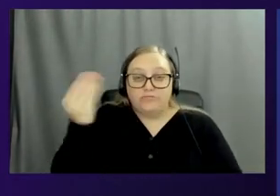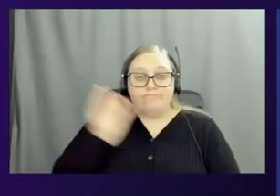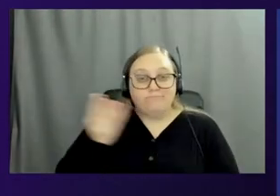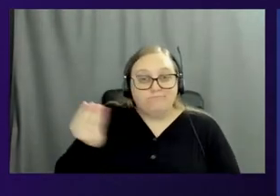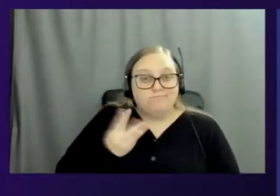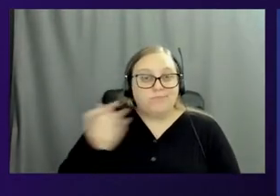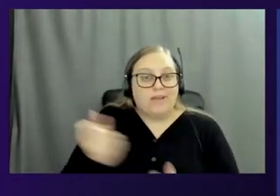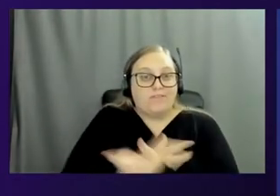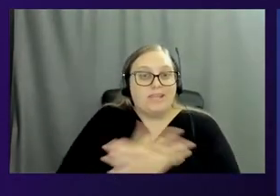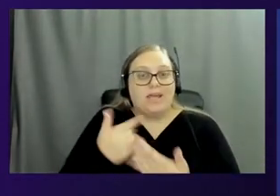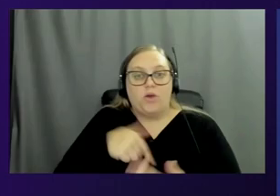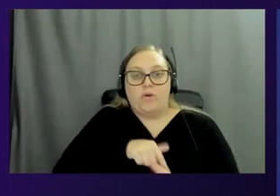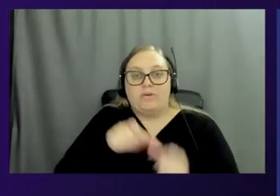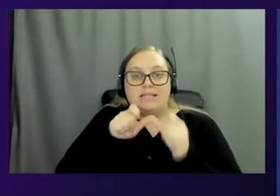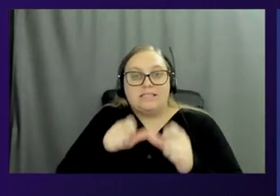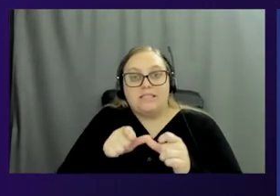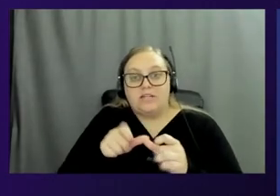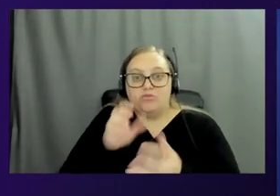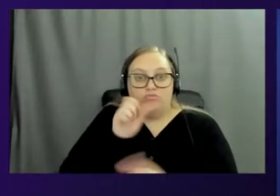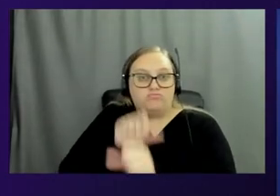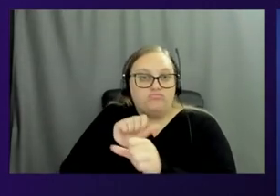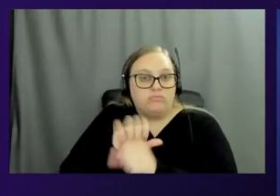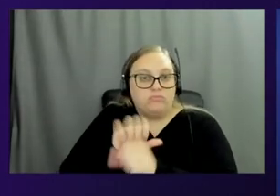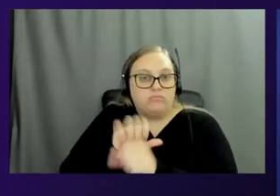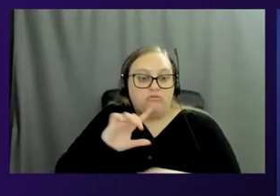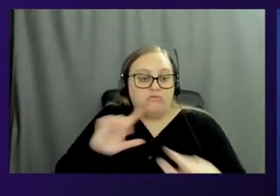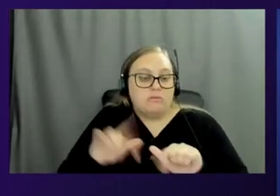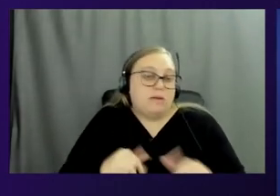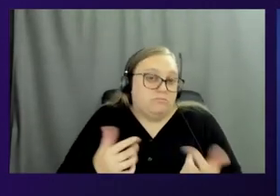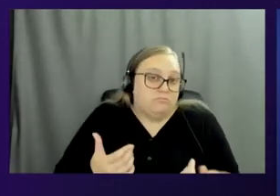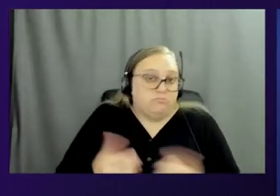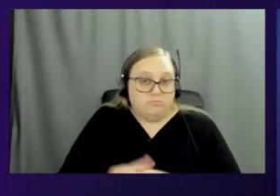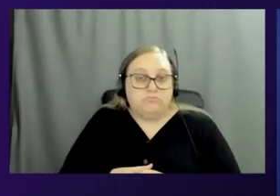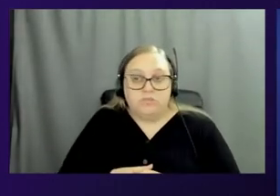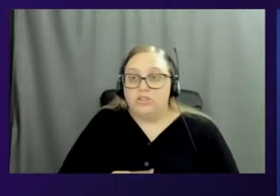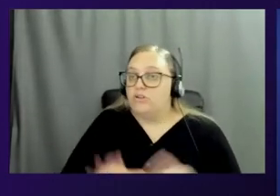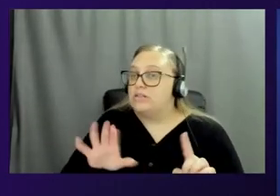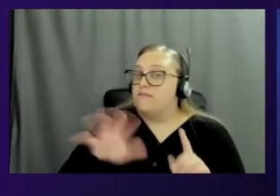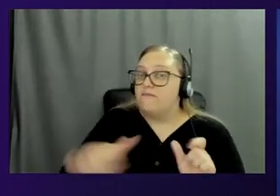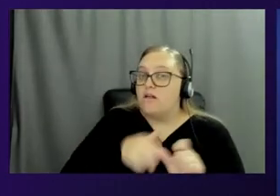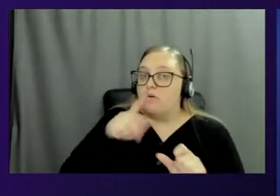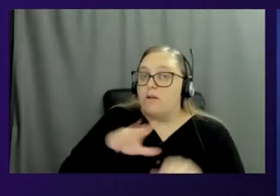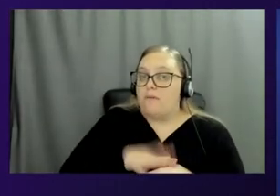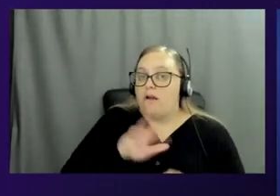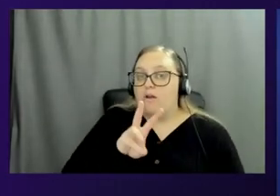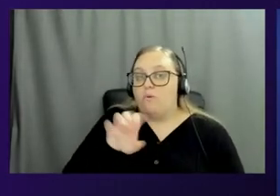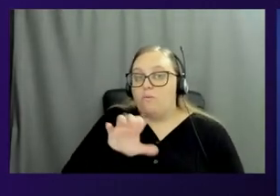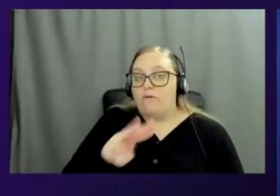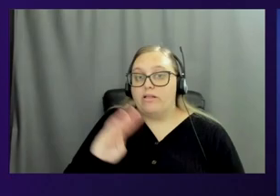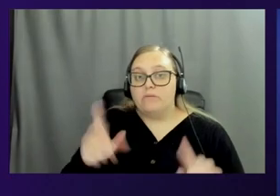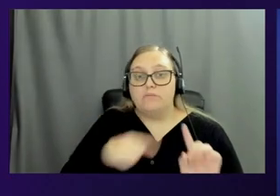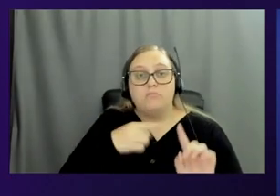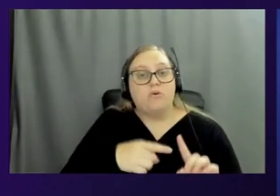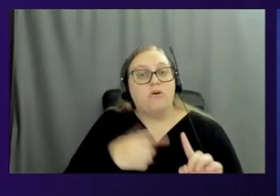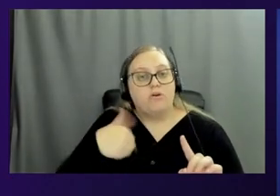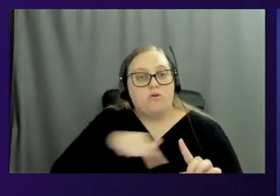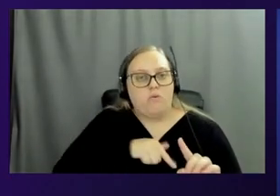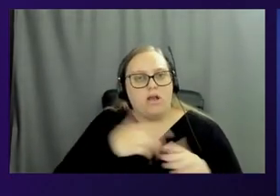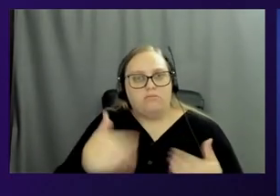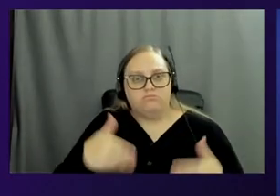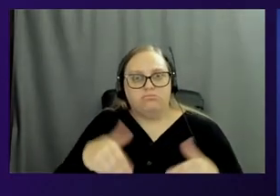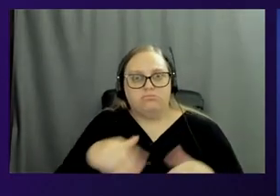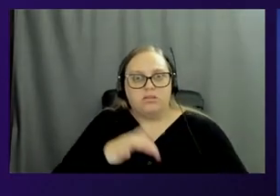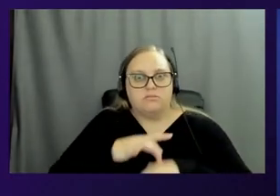but let's build something exciting. You know, to, to just, uh, following up on William's point as well, we've spent quite a bit of time this year kind of